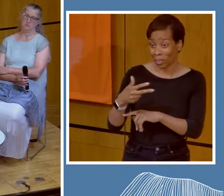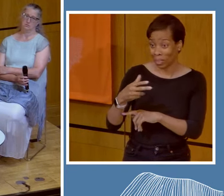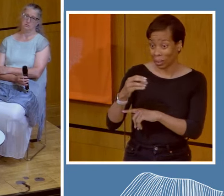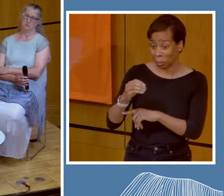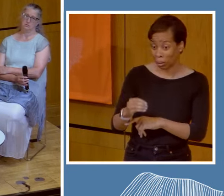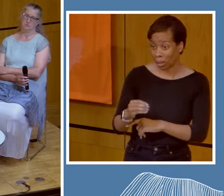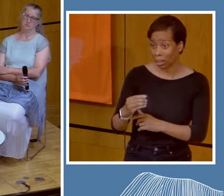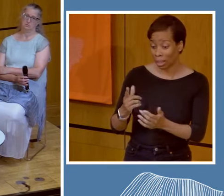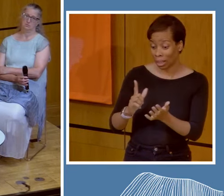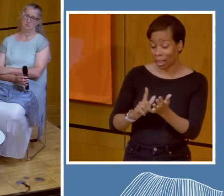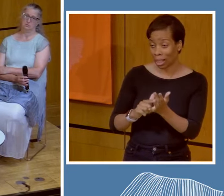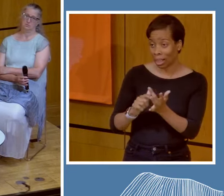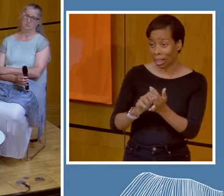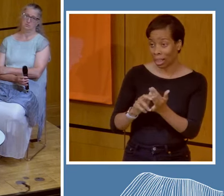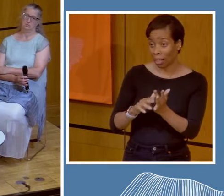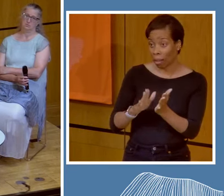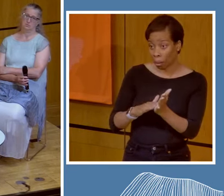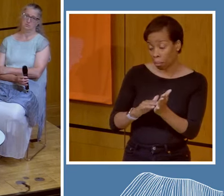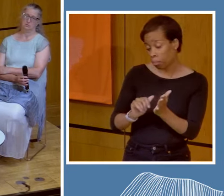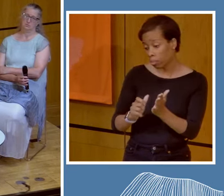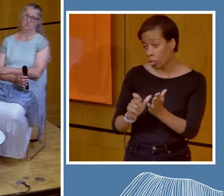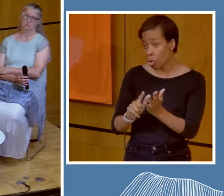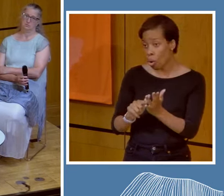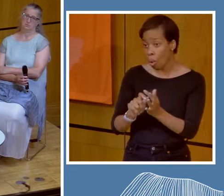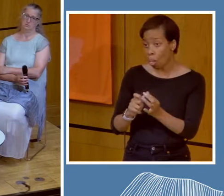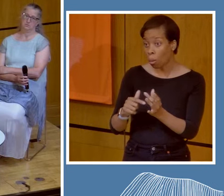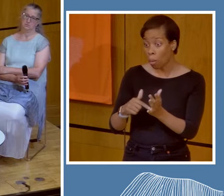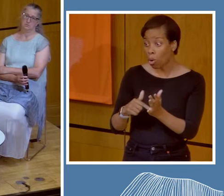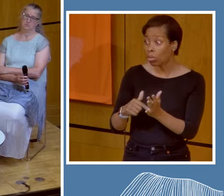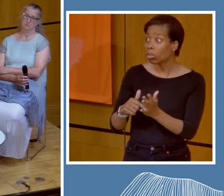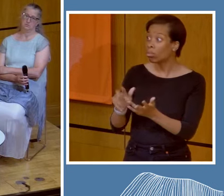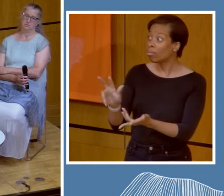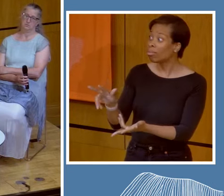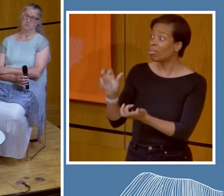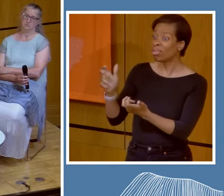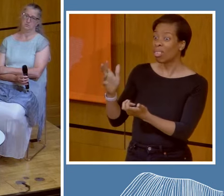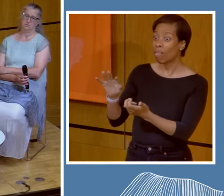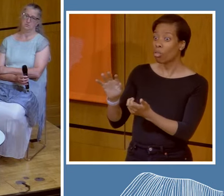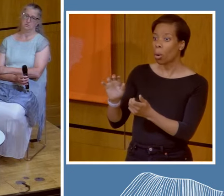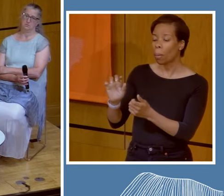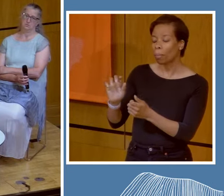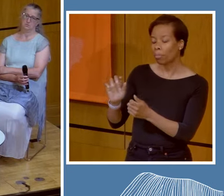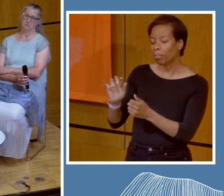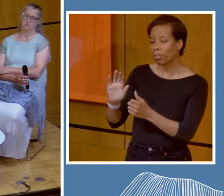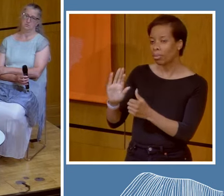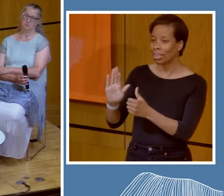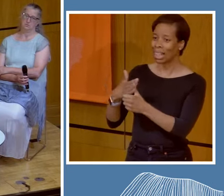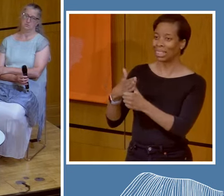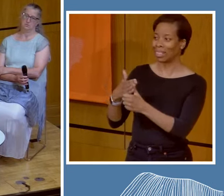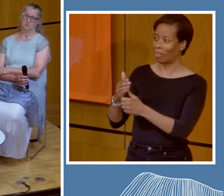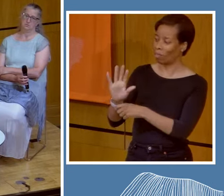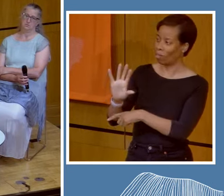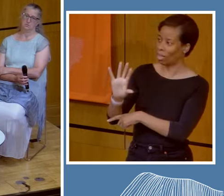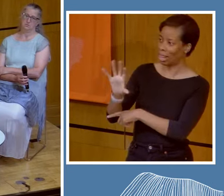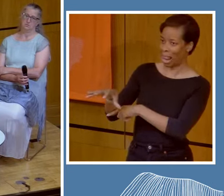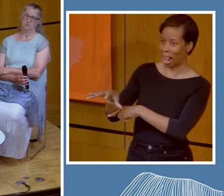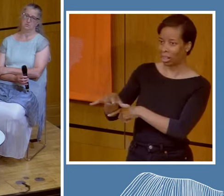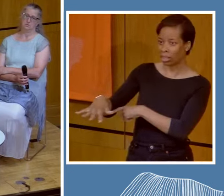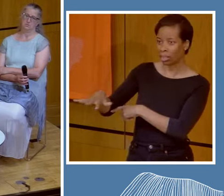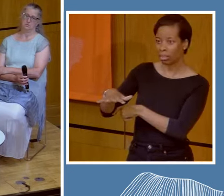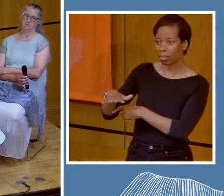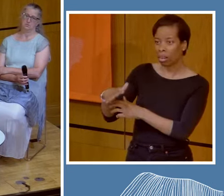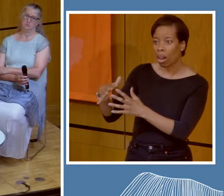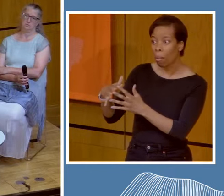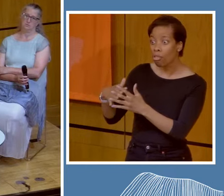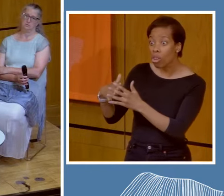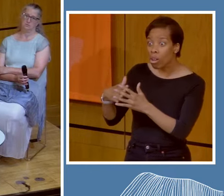of native land in America. Like, what is the way or what is the global way, I suppose,